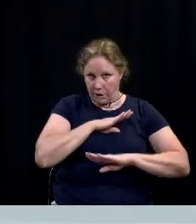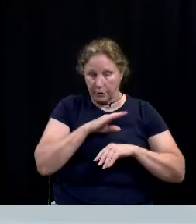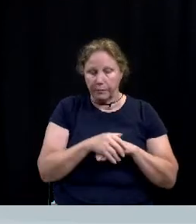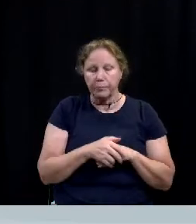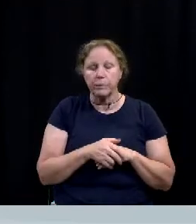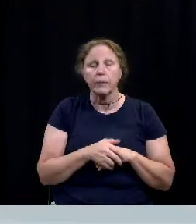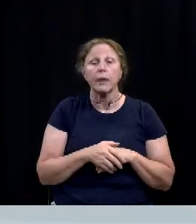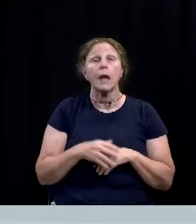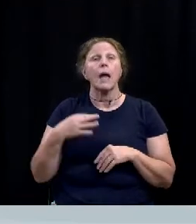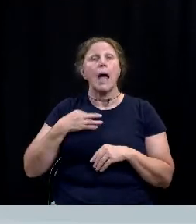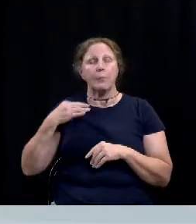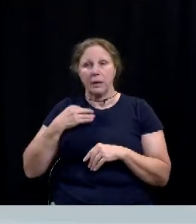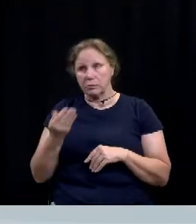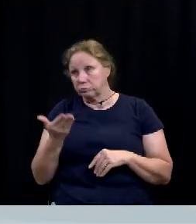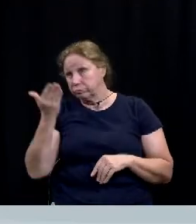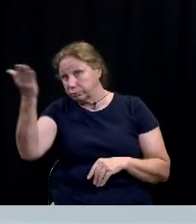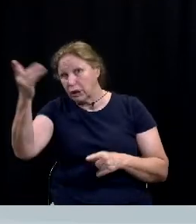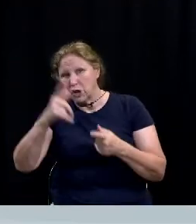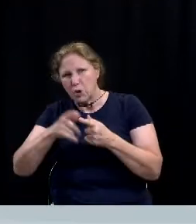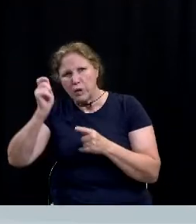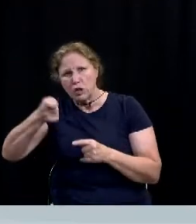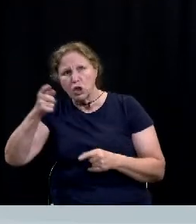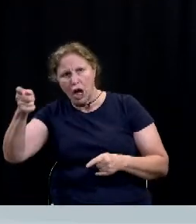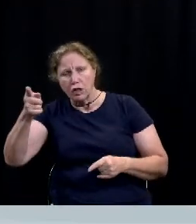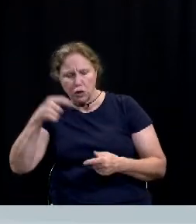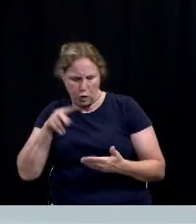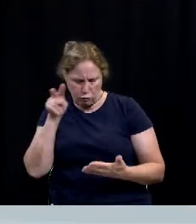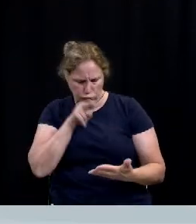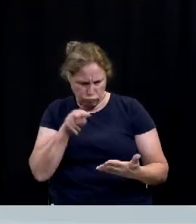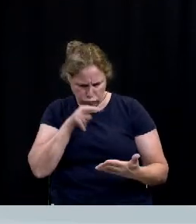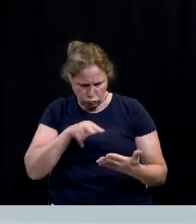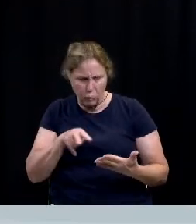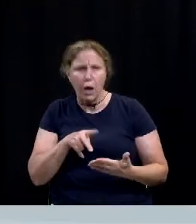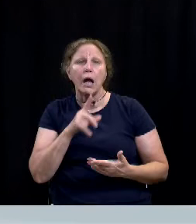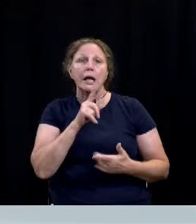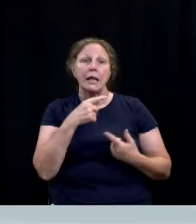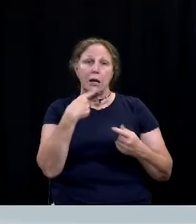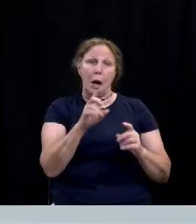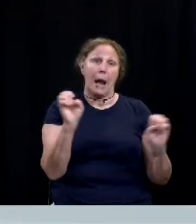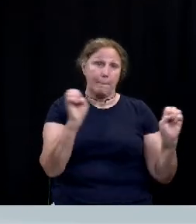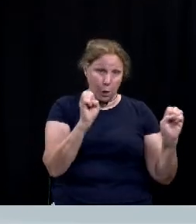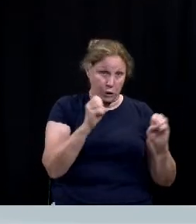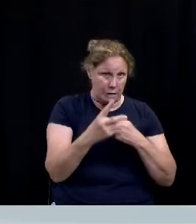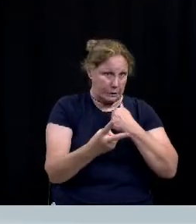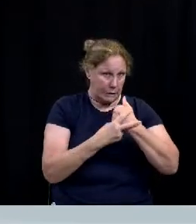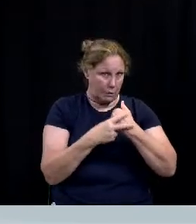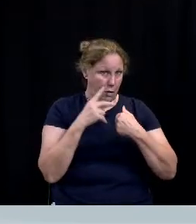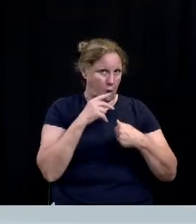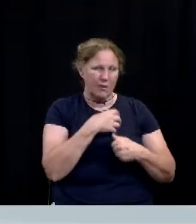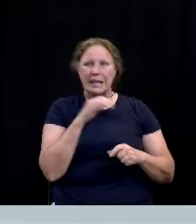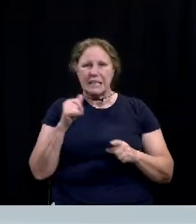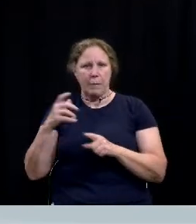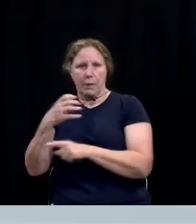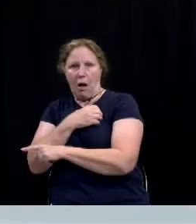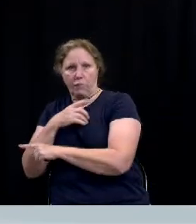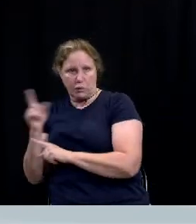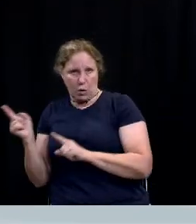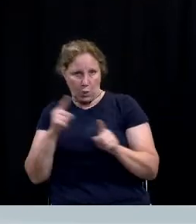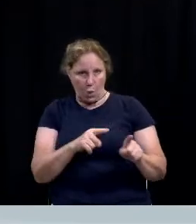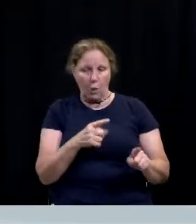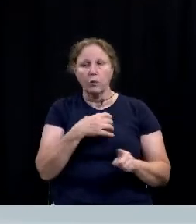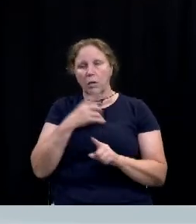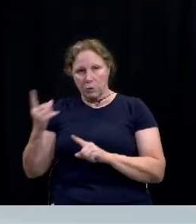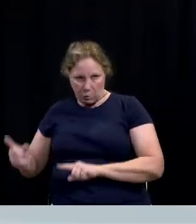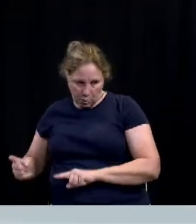application is usually made to the county judge who would then issue an emergency detention order that is the same as what a peace officer would sign and would require law